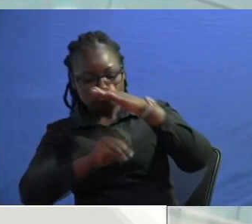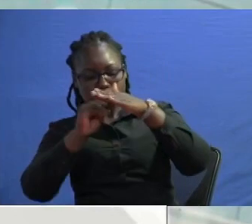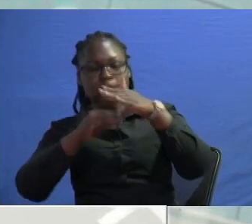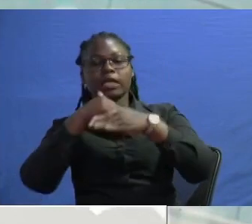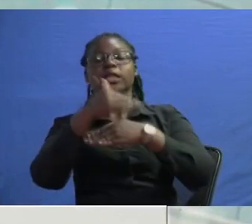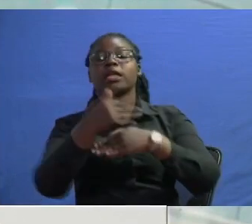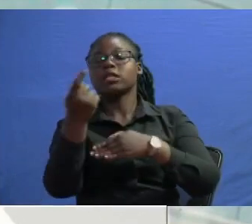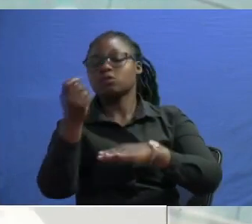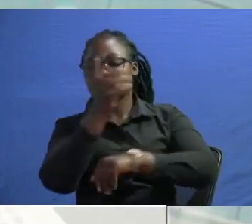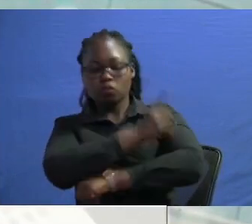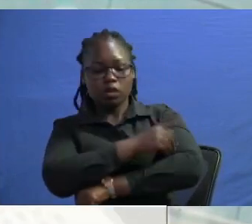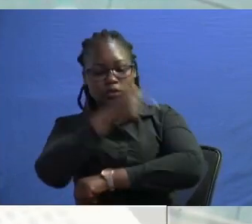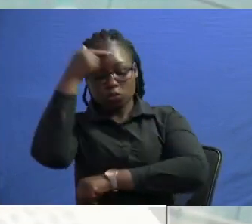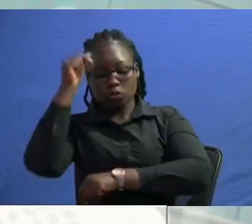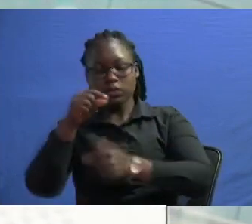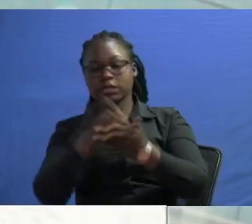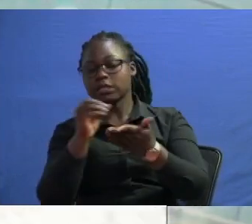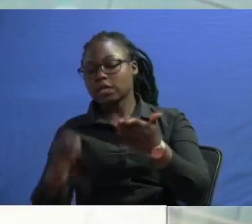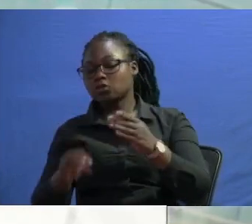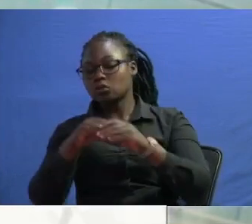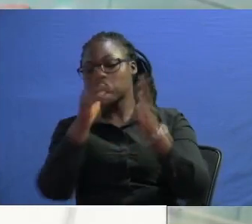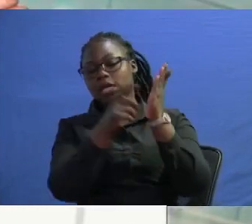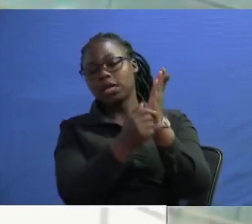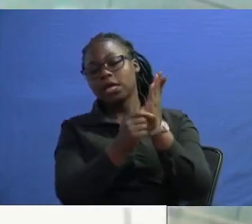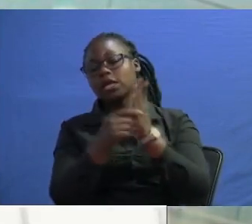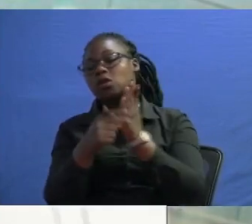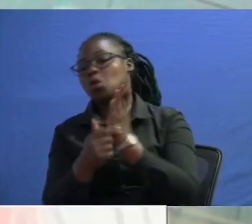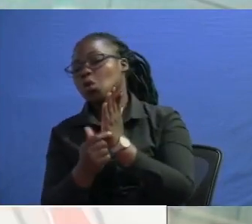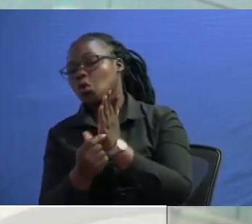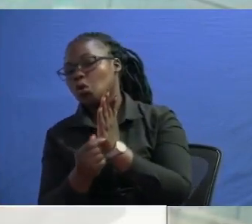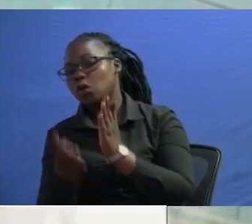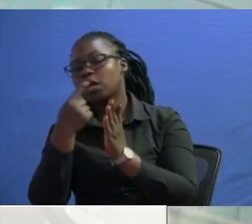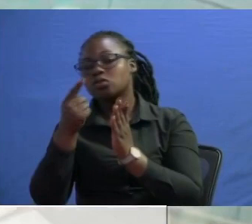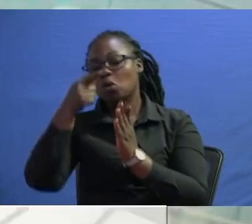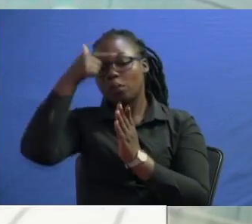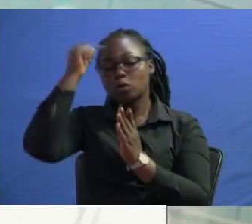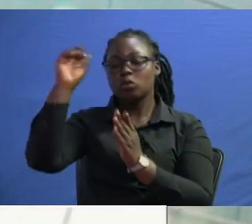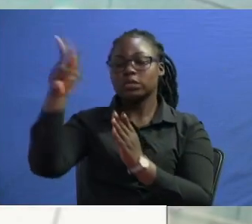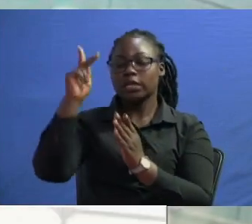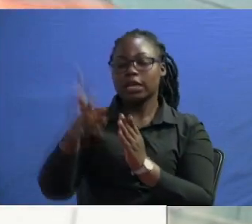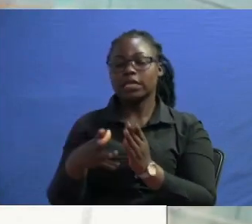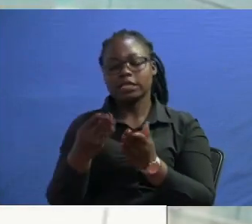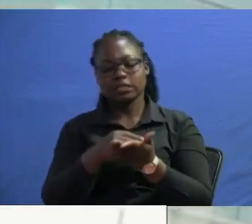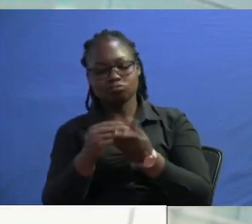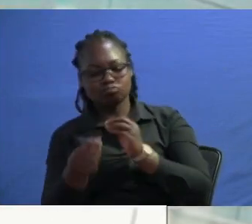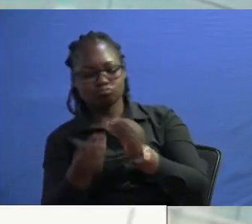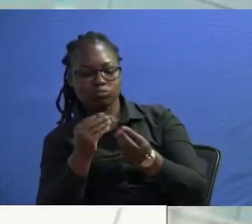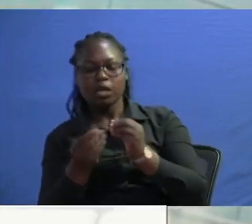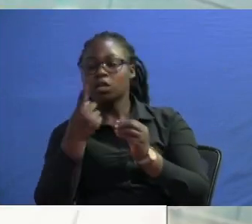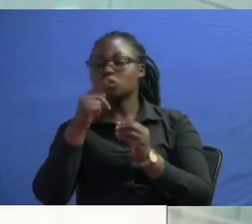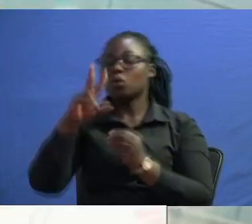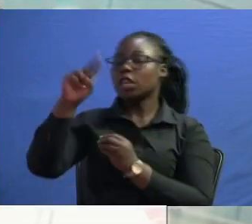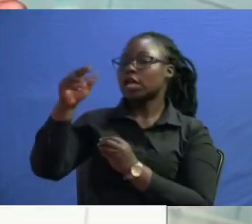this reduction in the in dollar so the amount of dollar so because the kenyan currency is stabilizing so nadico report